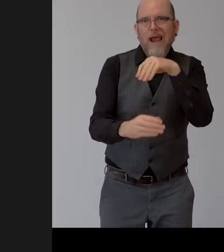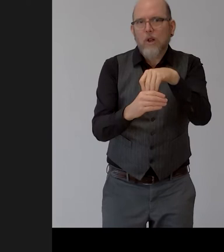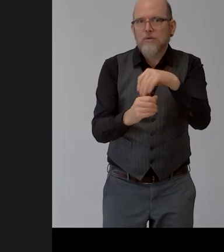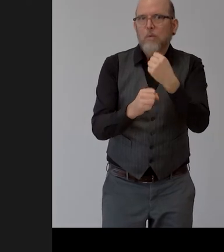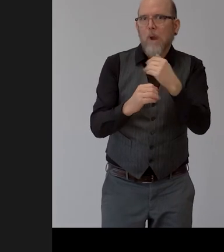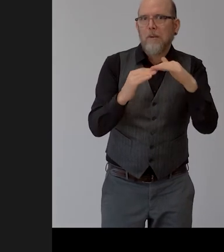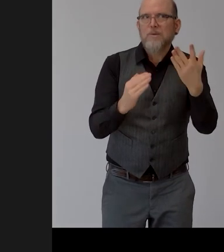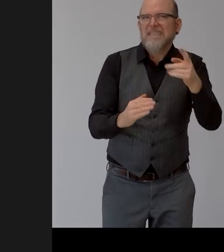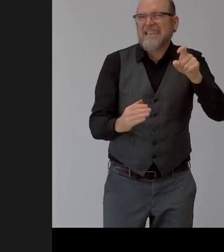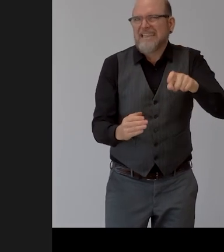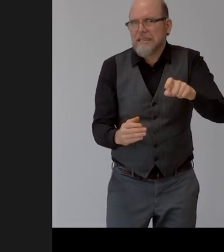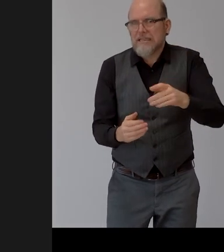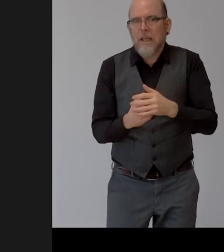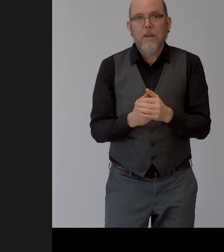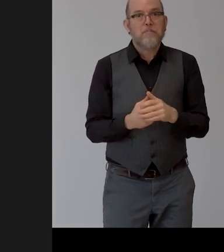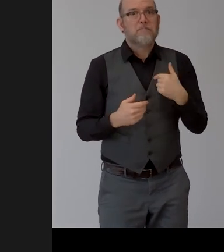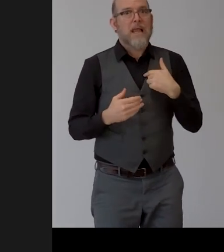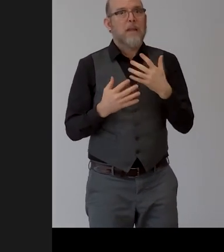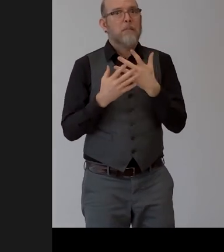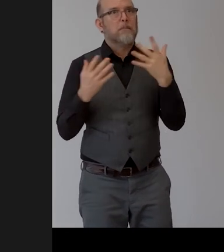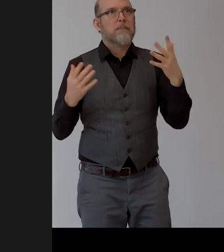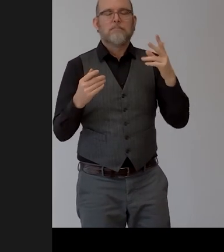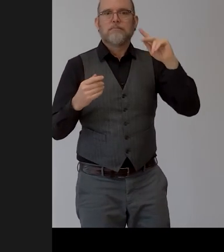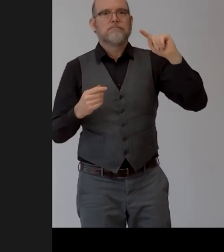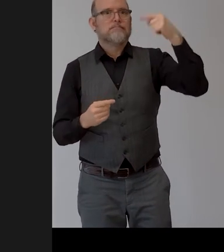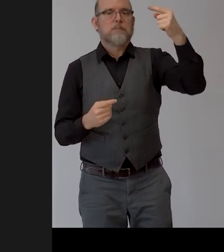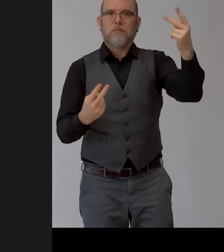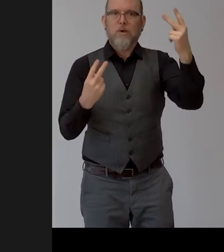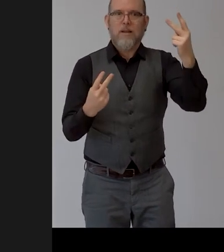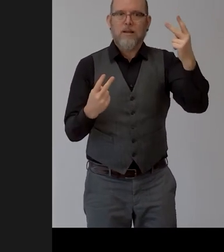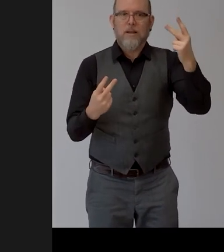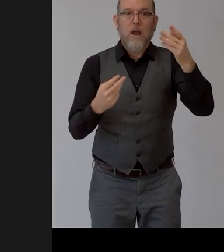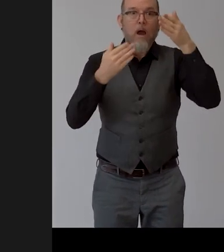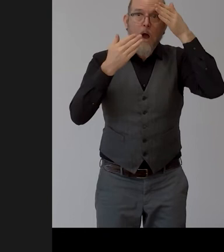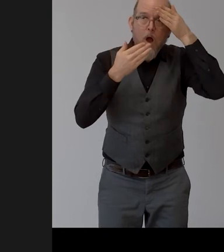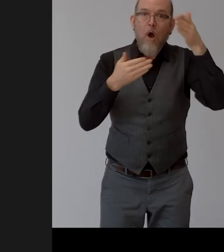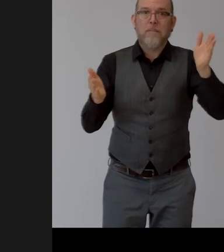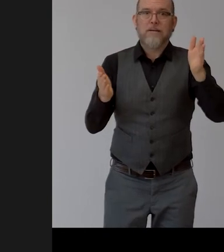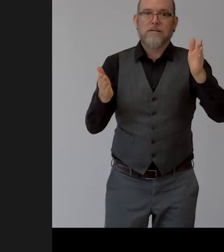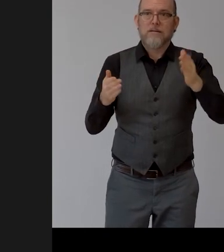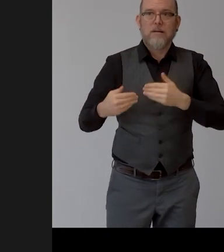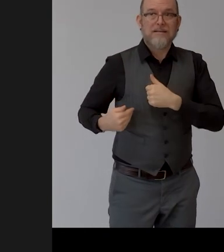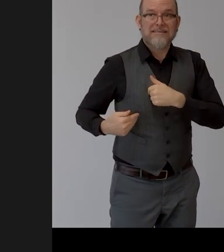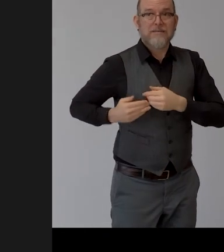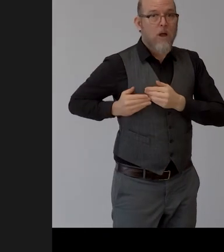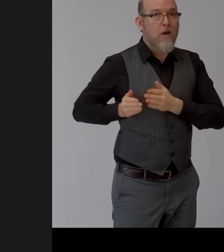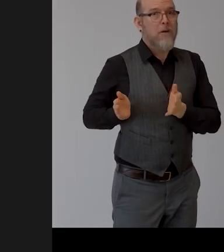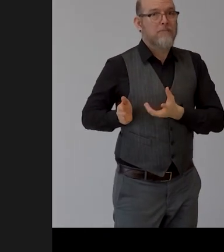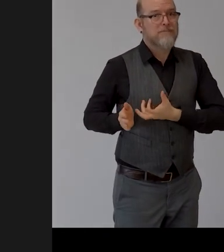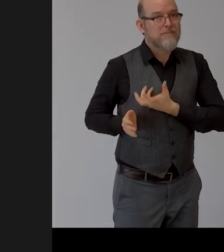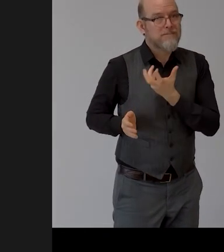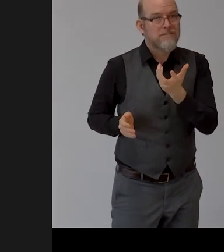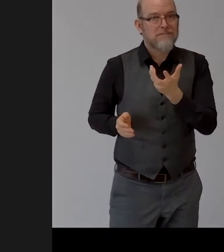say my my biggest message is to keep an open heart and mind to that to everyone be able to fit